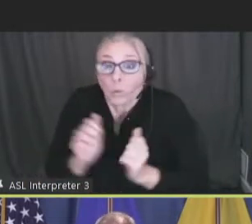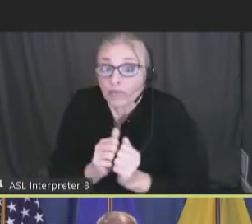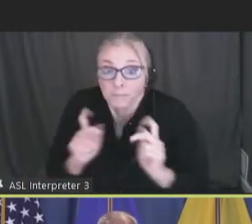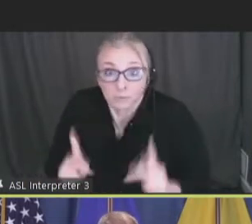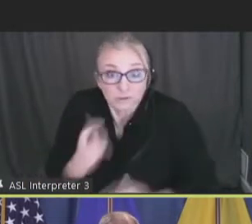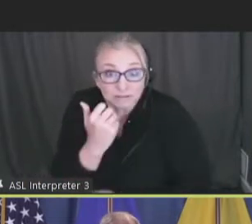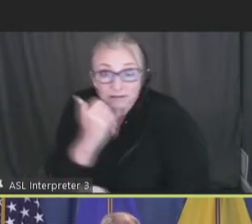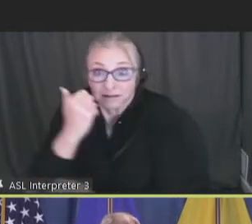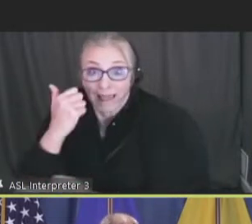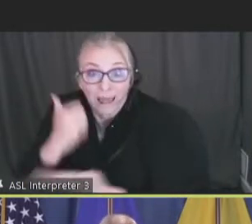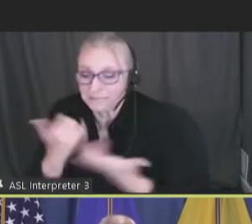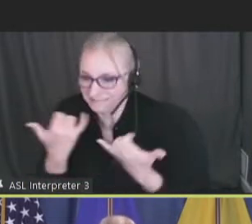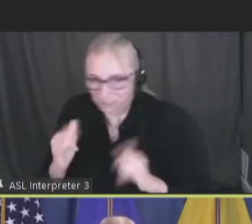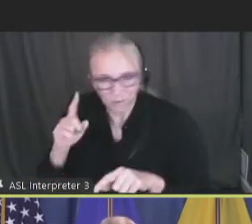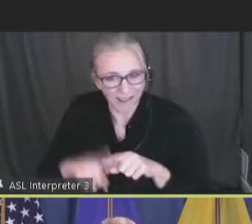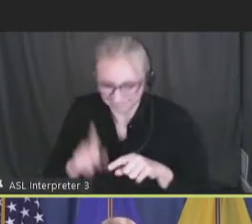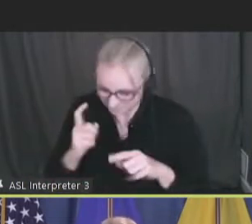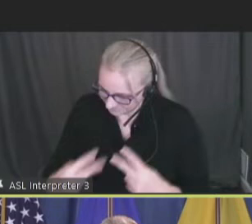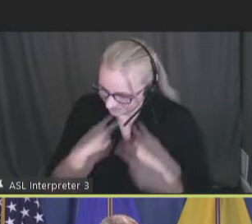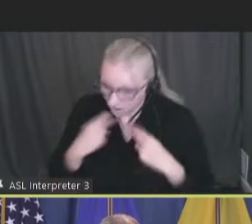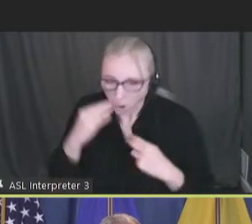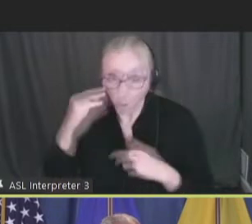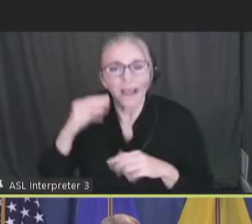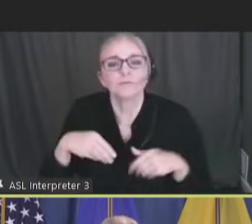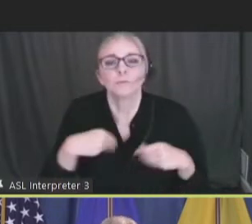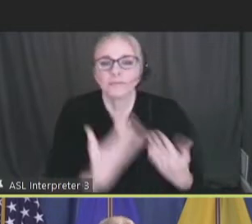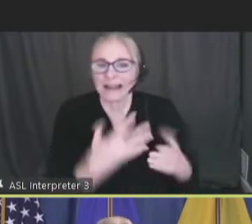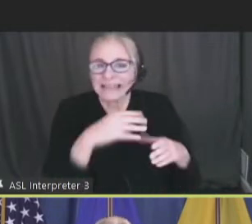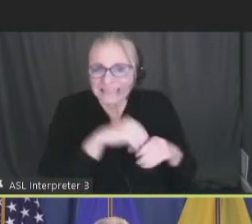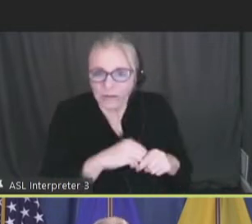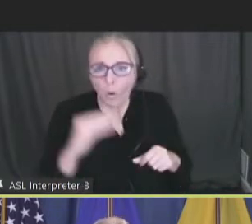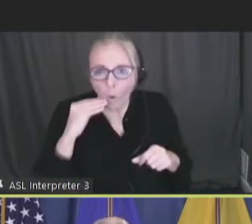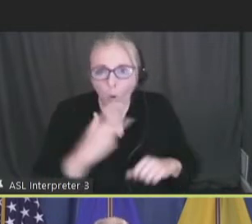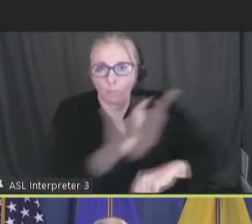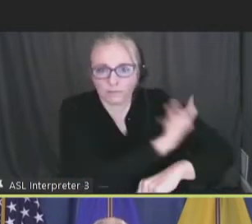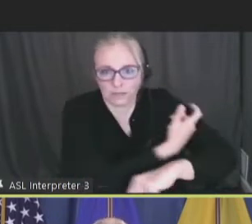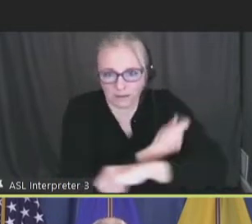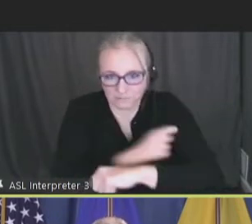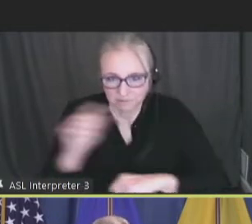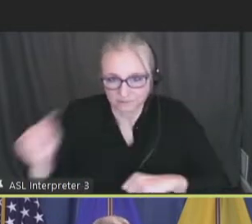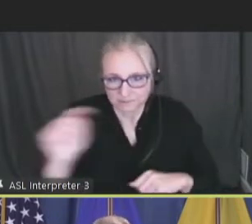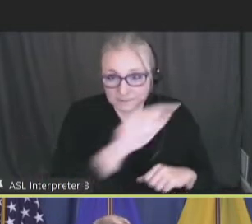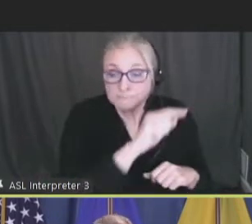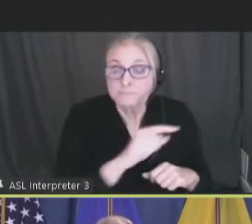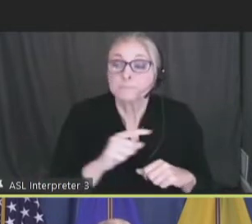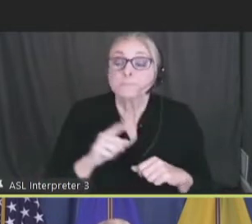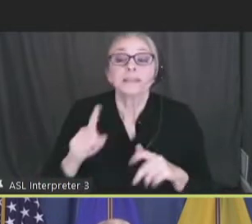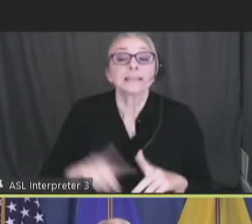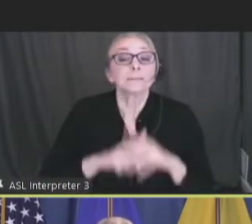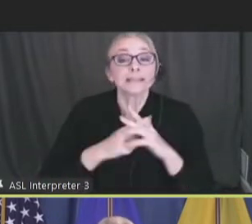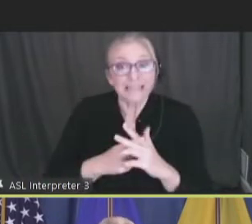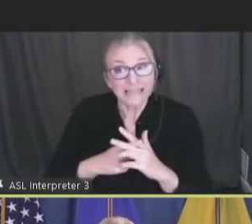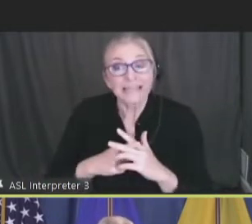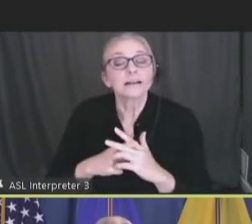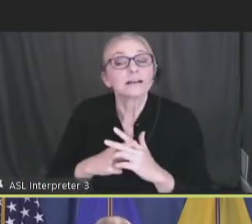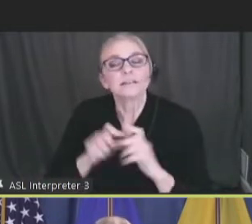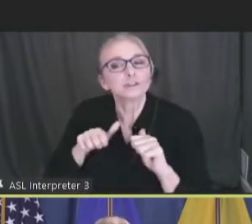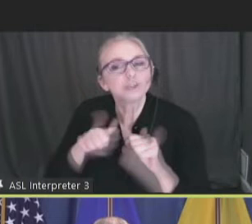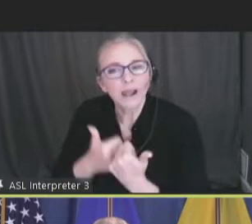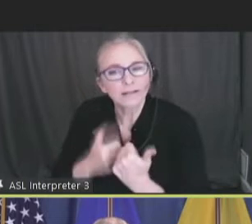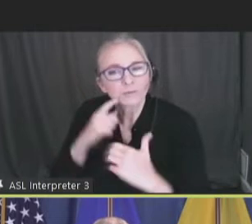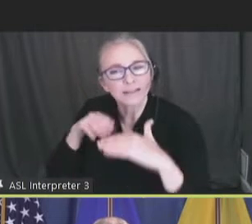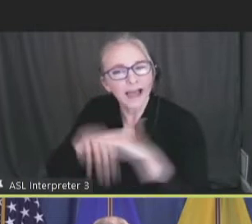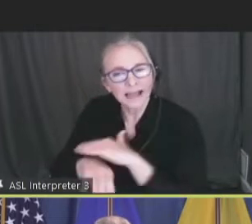to provide in-home vaccinations. Initially, it seemed like that the difficulty with access